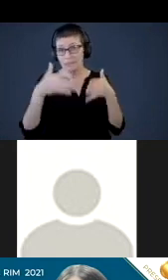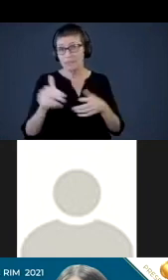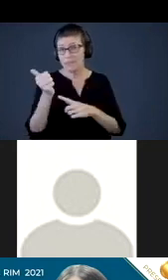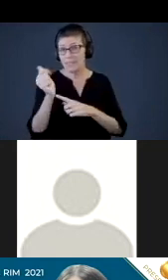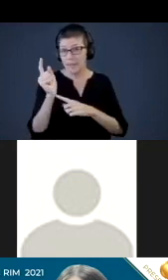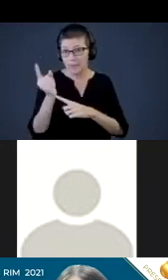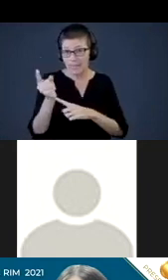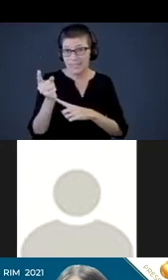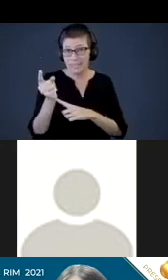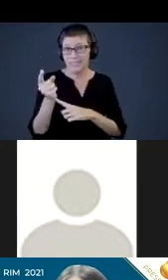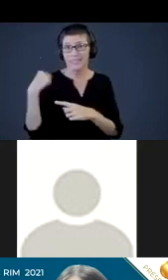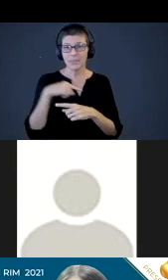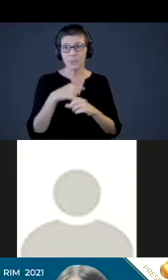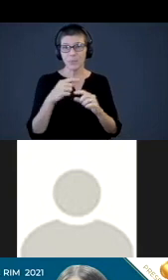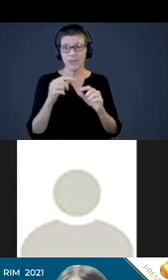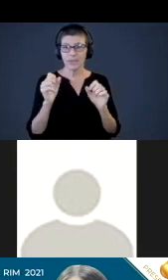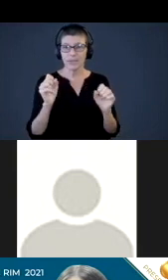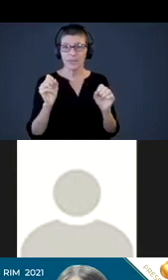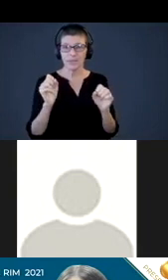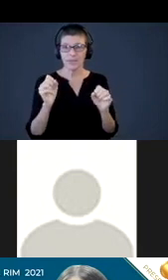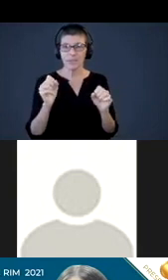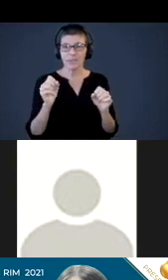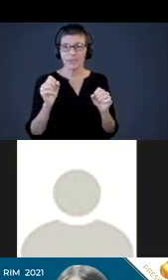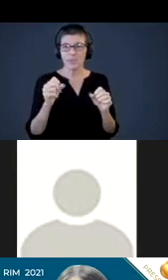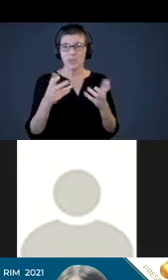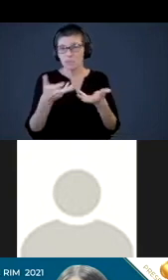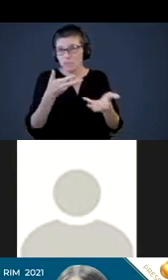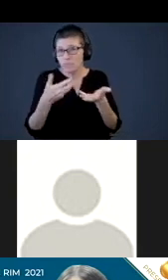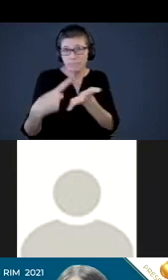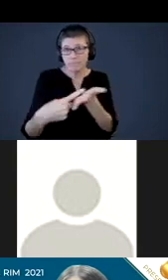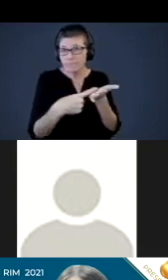that we could, that we have to engage in a discussion.